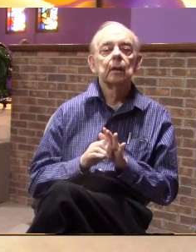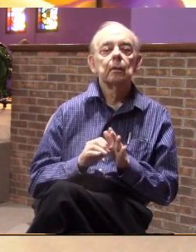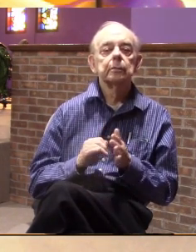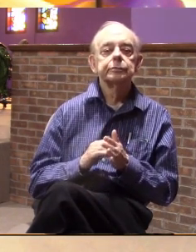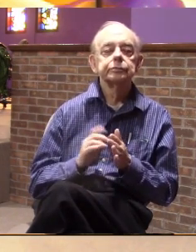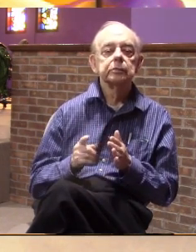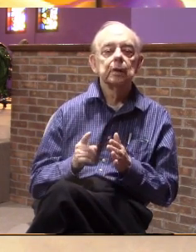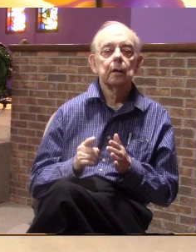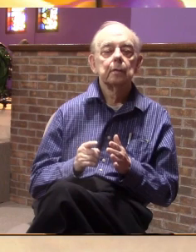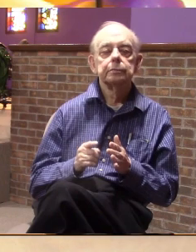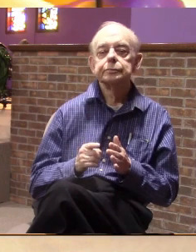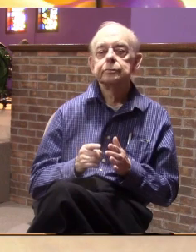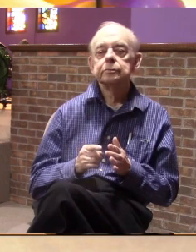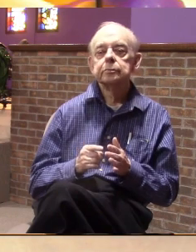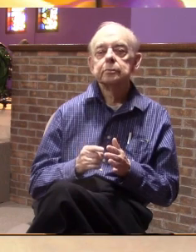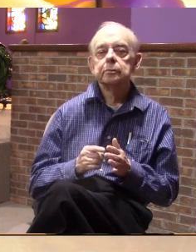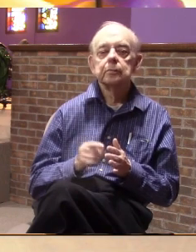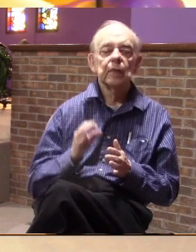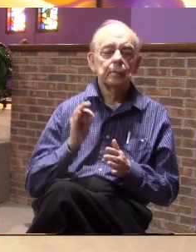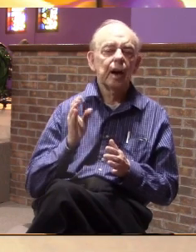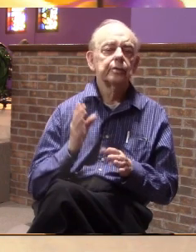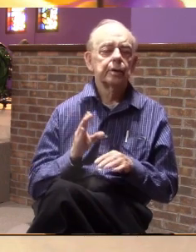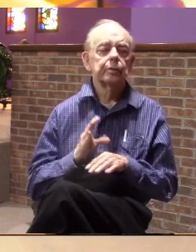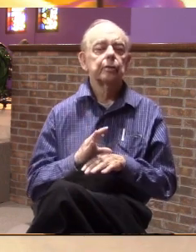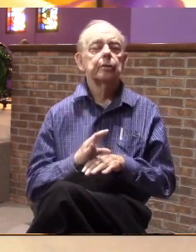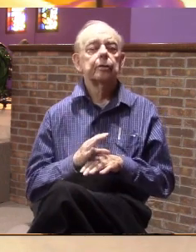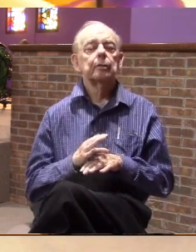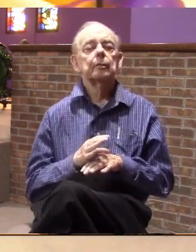that he was pastoring a church